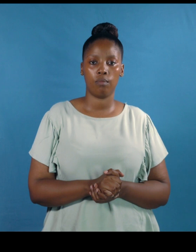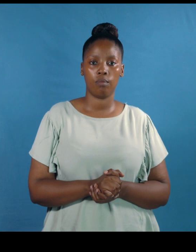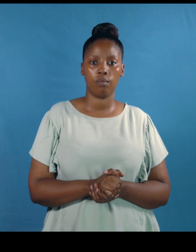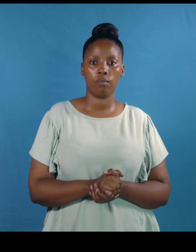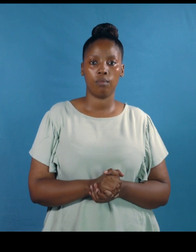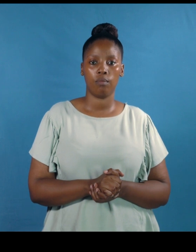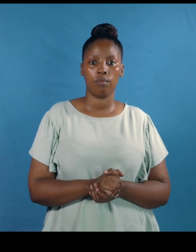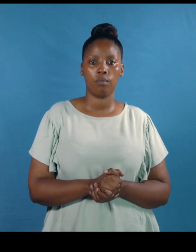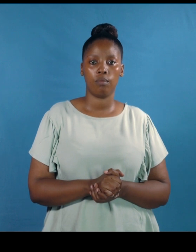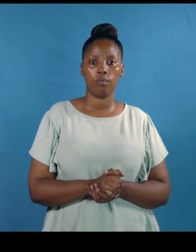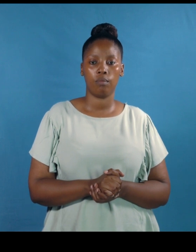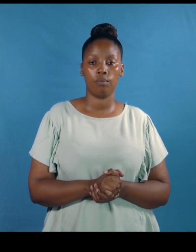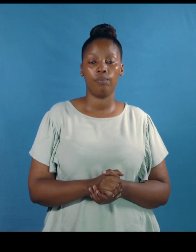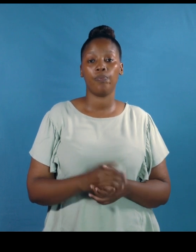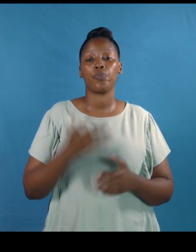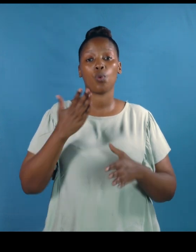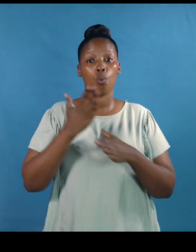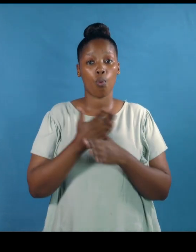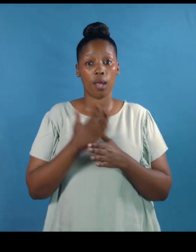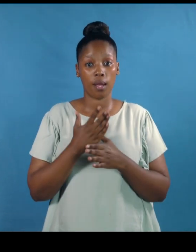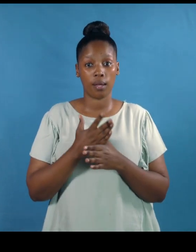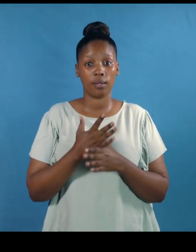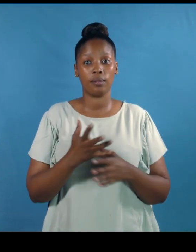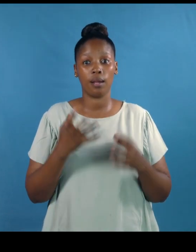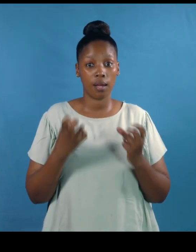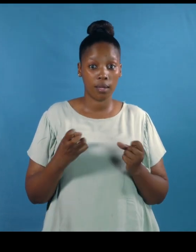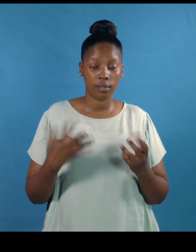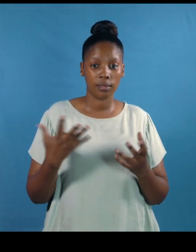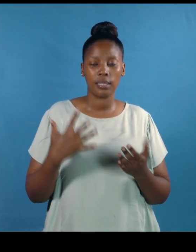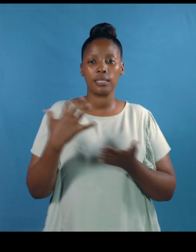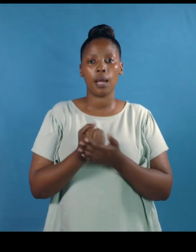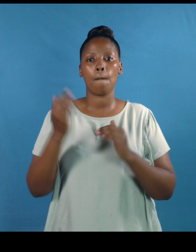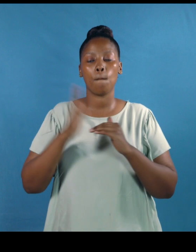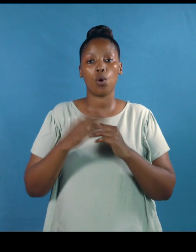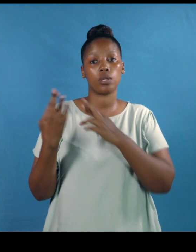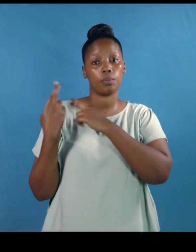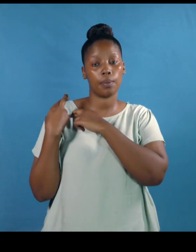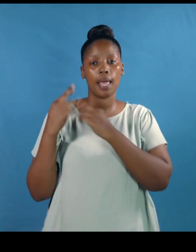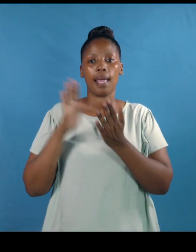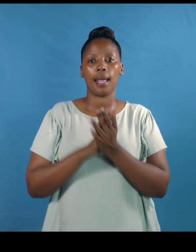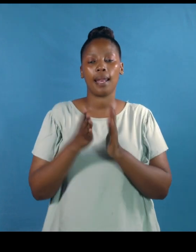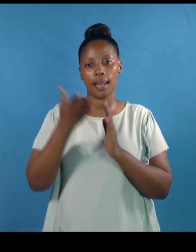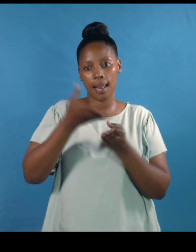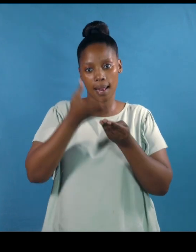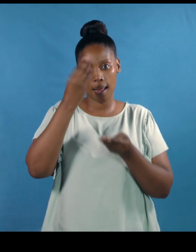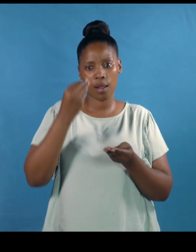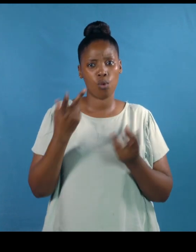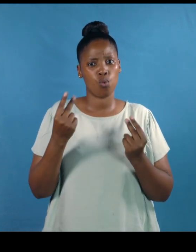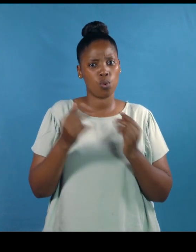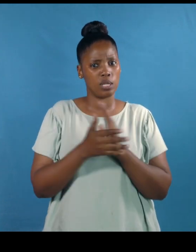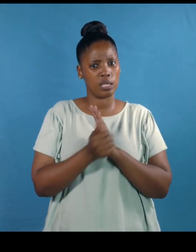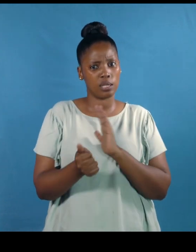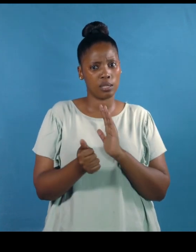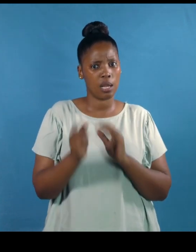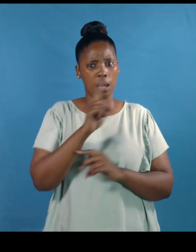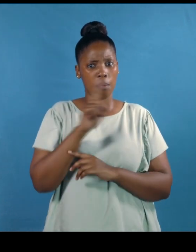so you're working harder taking on more responsibility and learning new skills but there is